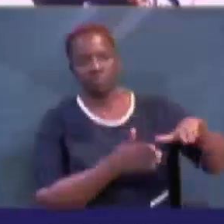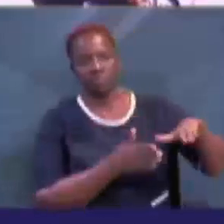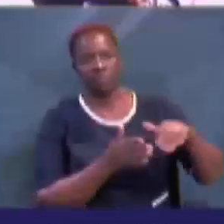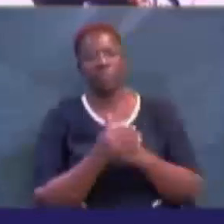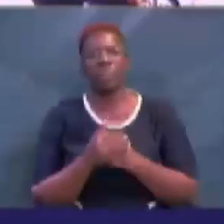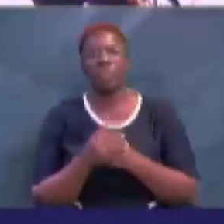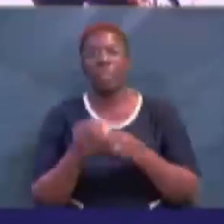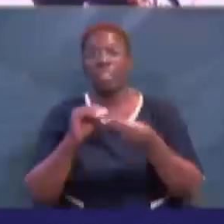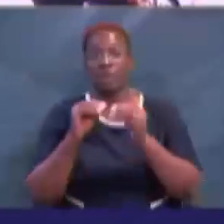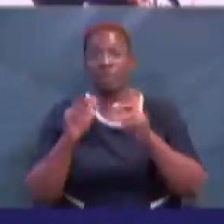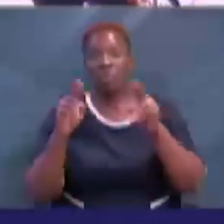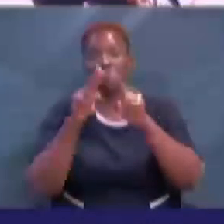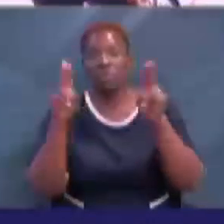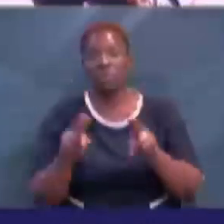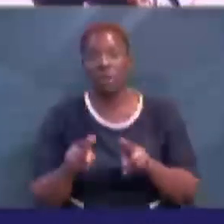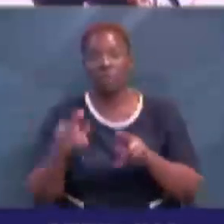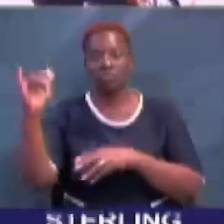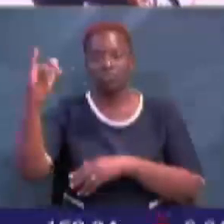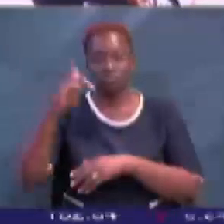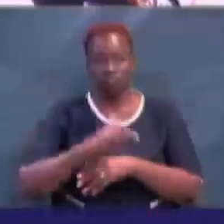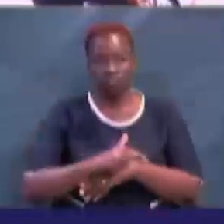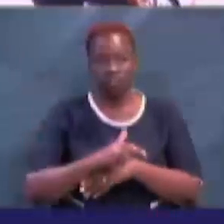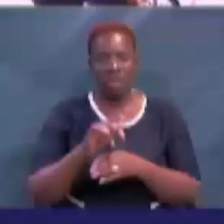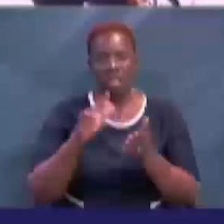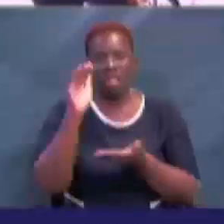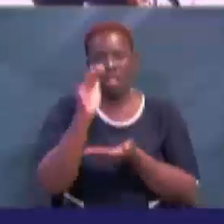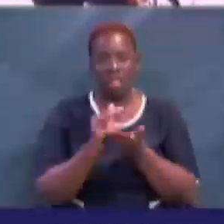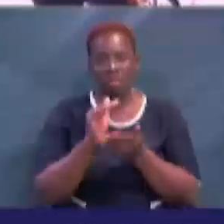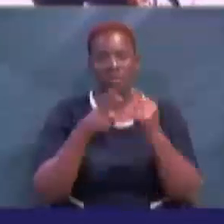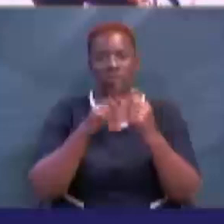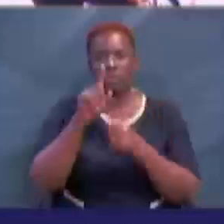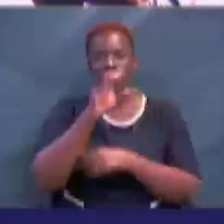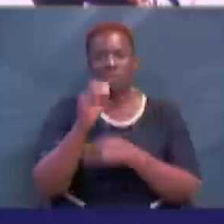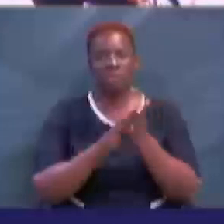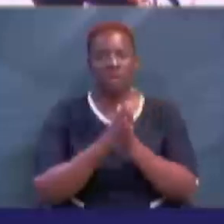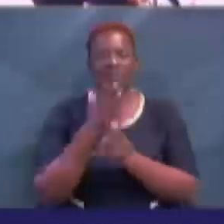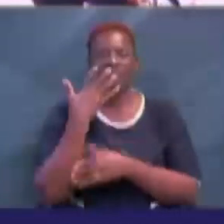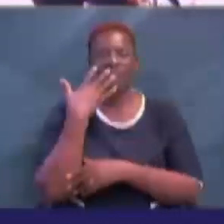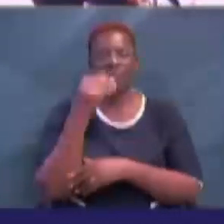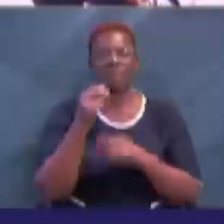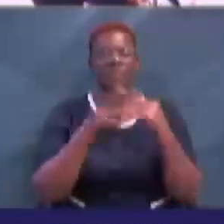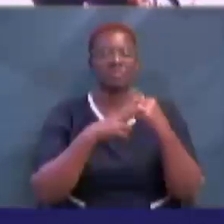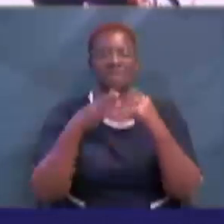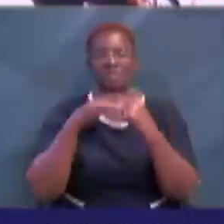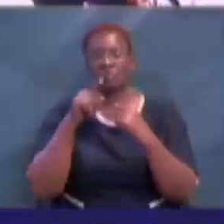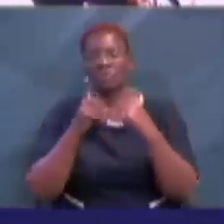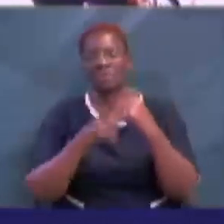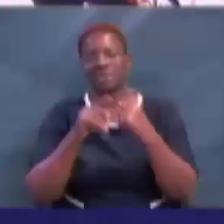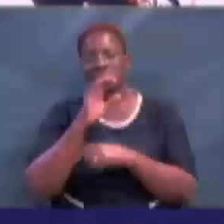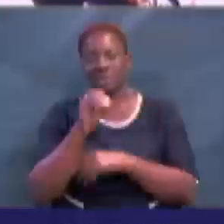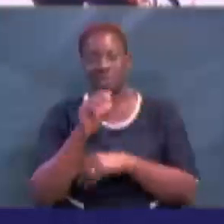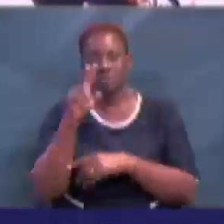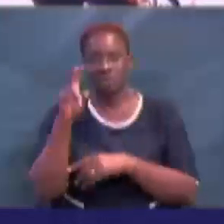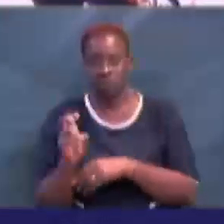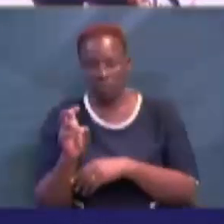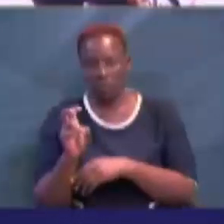The of international arrivals fell by 71.5% to 579.6 thousand in 2020,